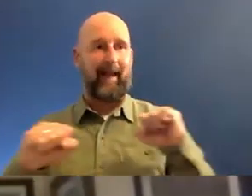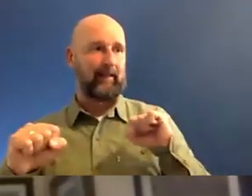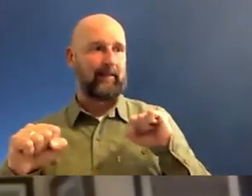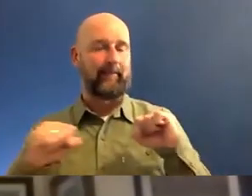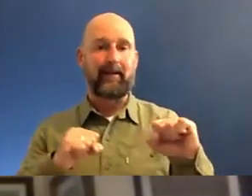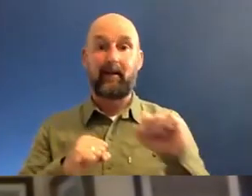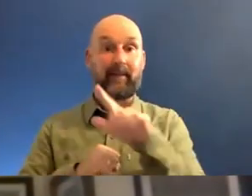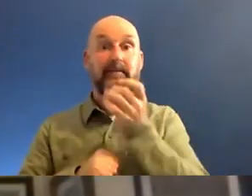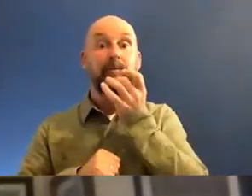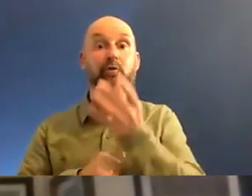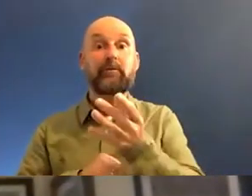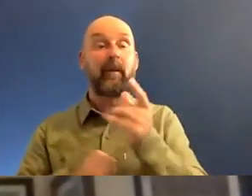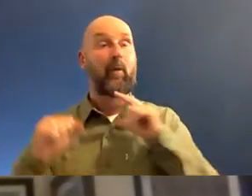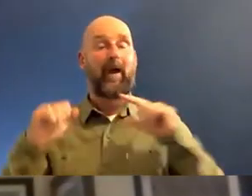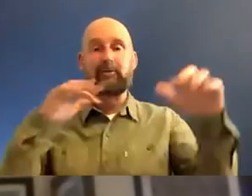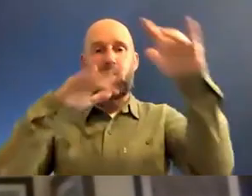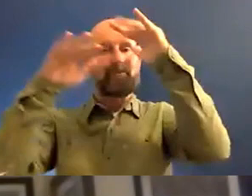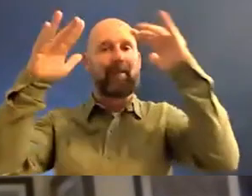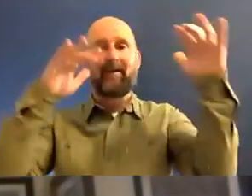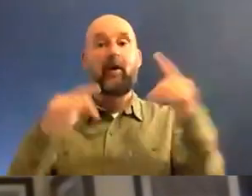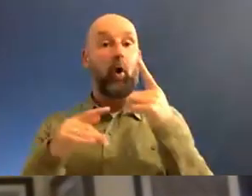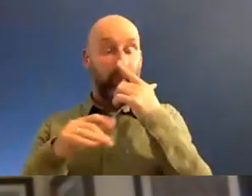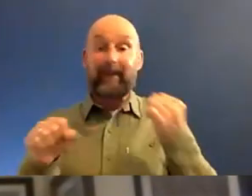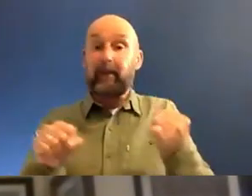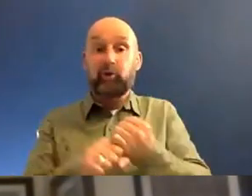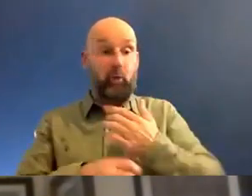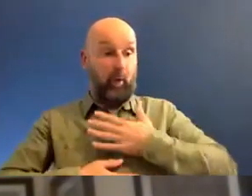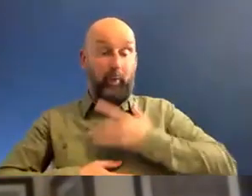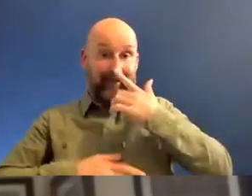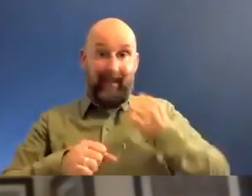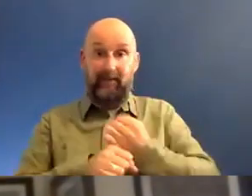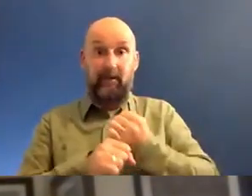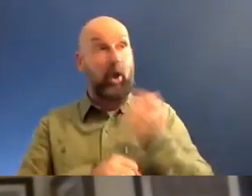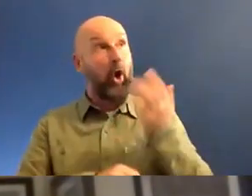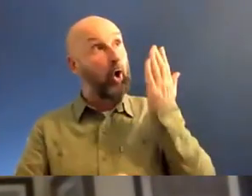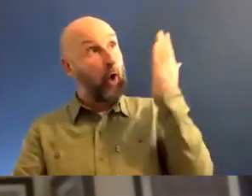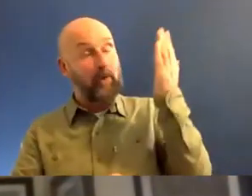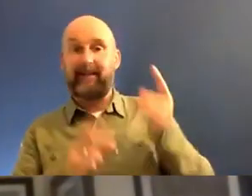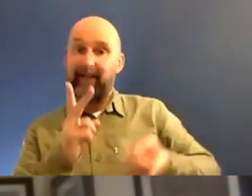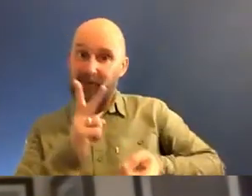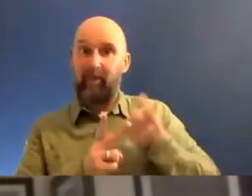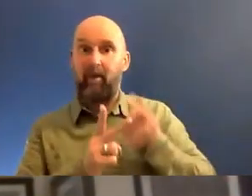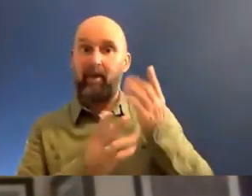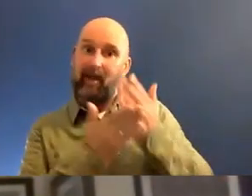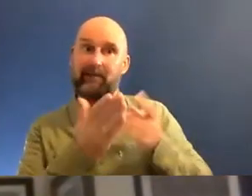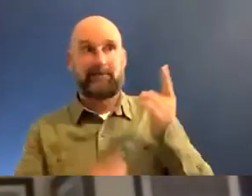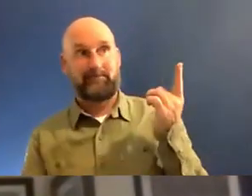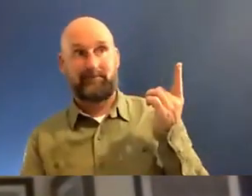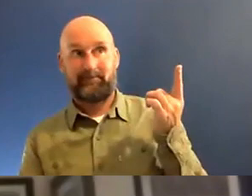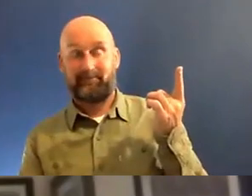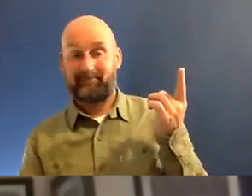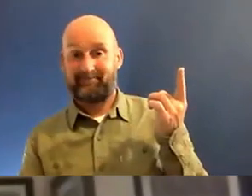cosmic. We do what we can, and God does the rest. You know, and